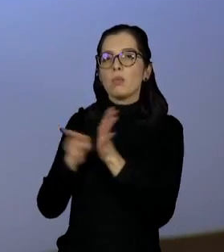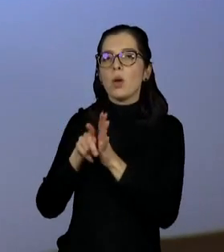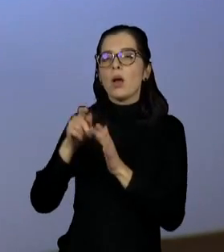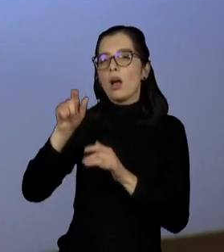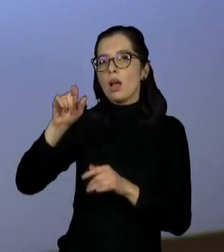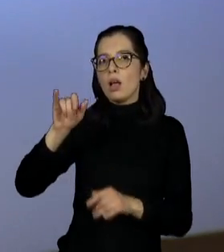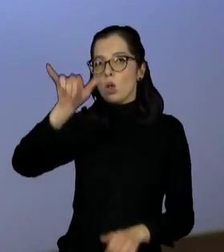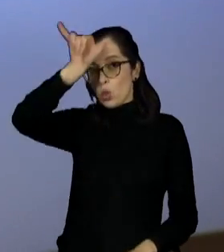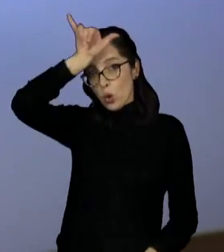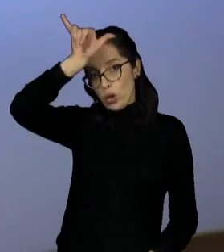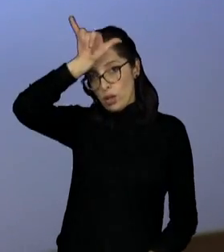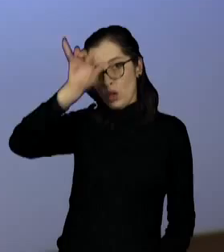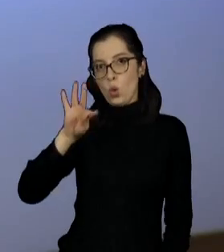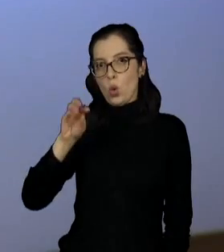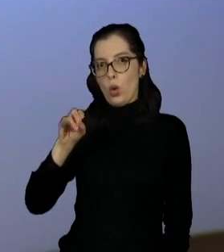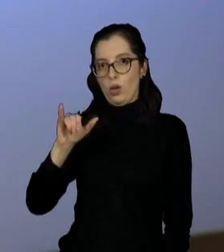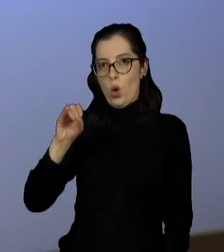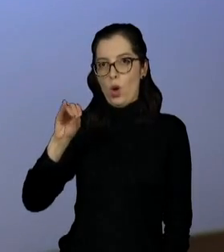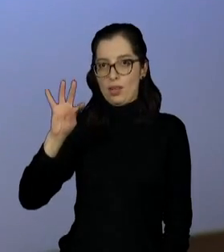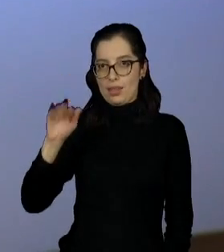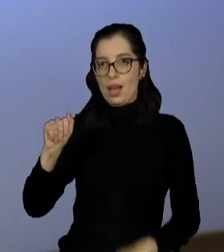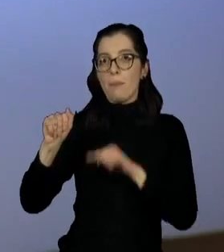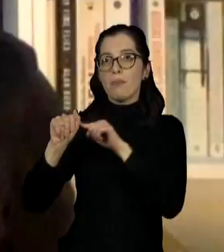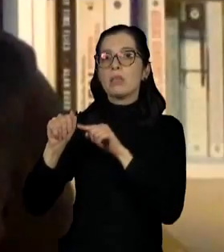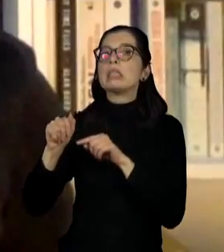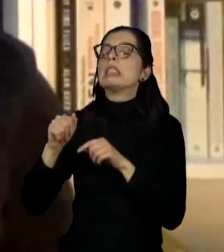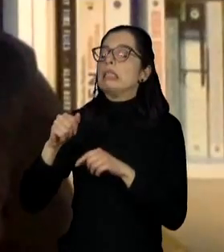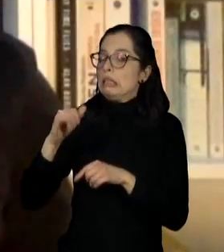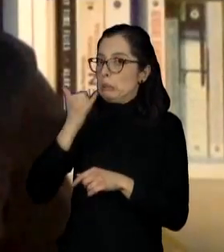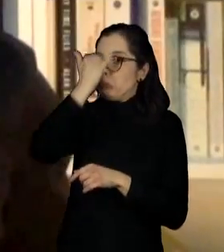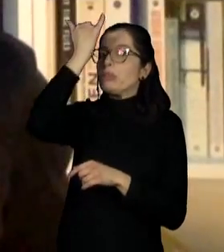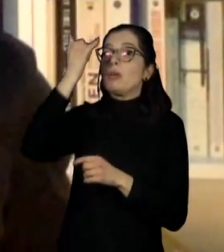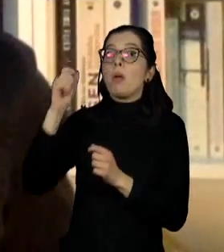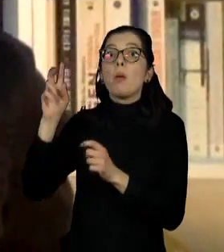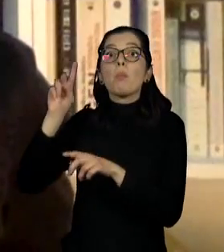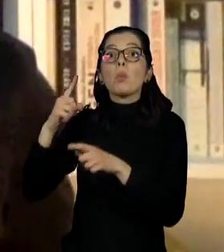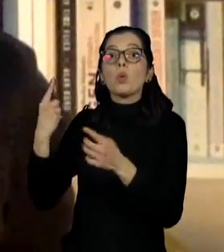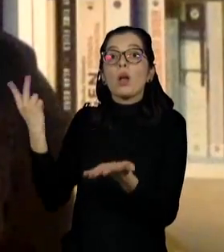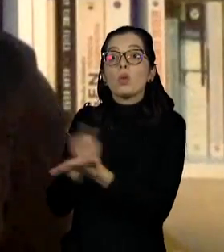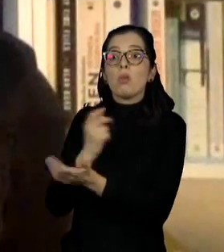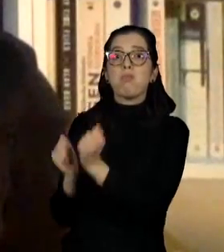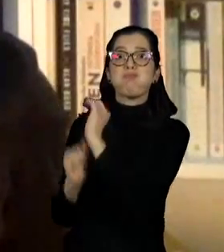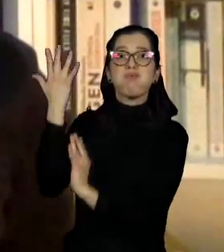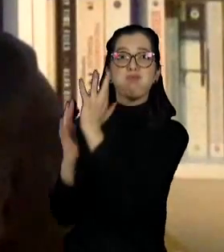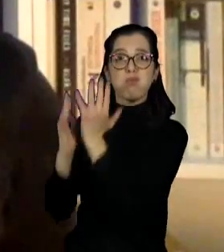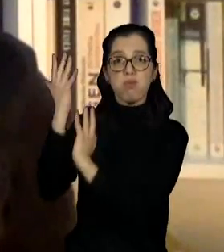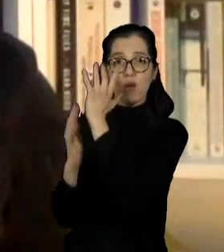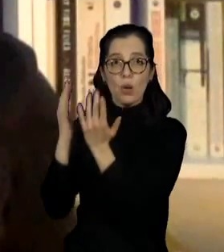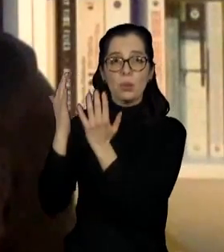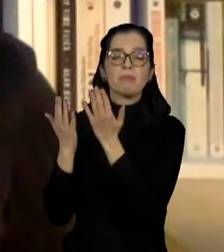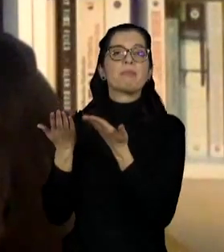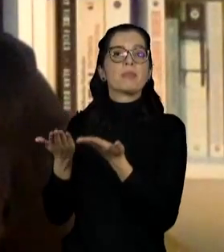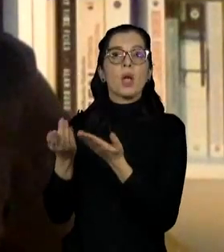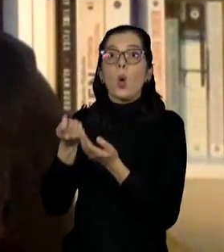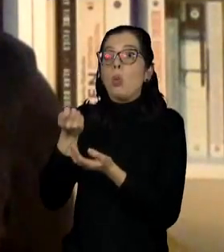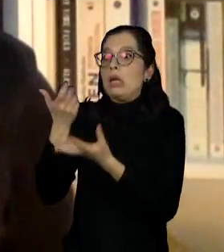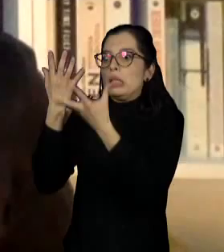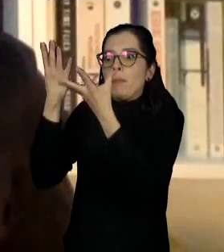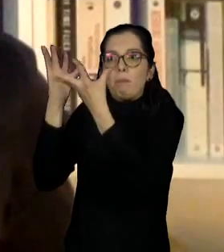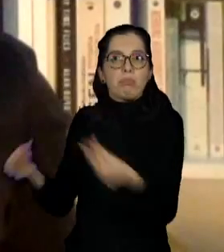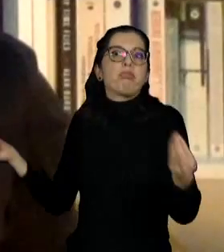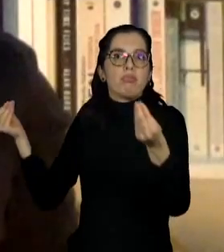the company Toyota suffered a very bad fire and essentially almost